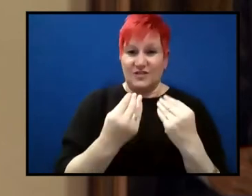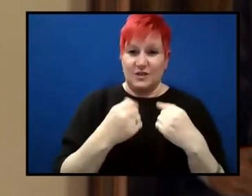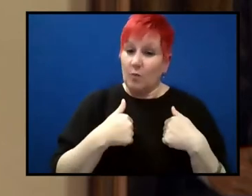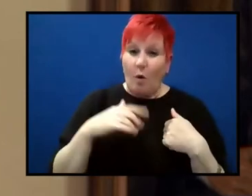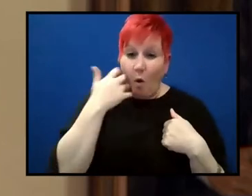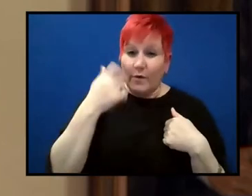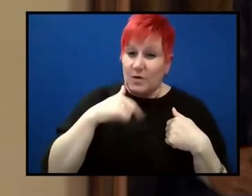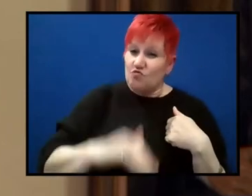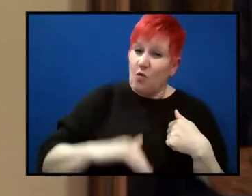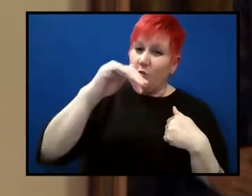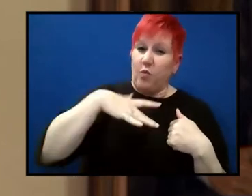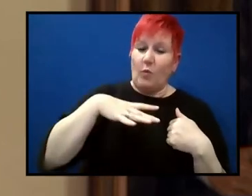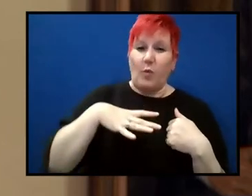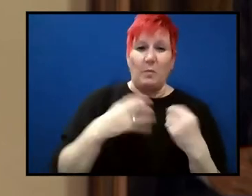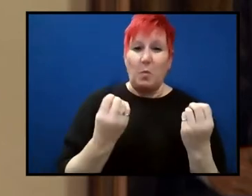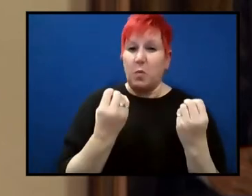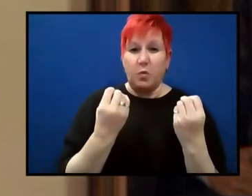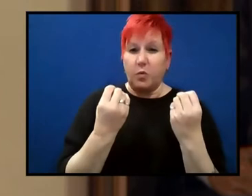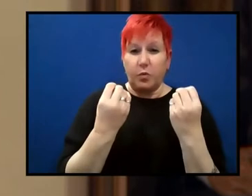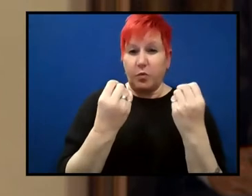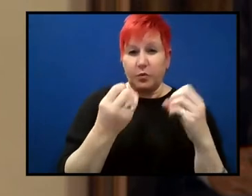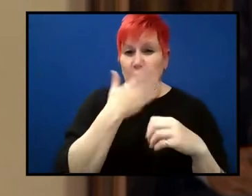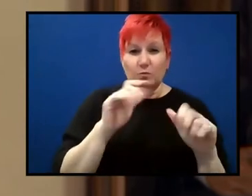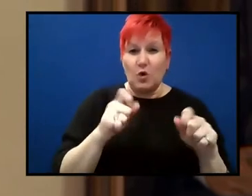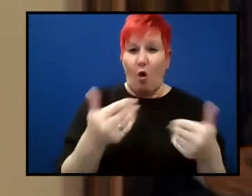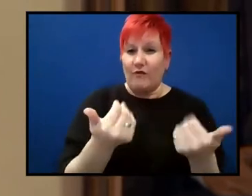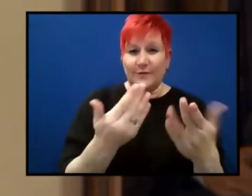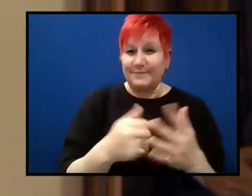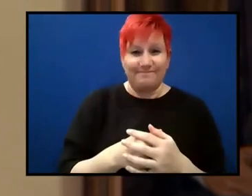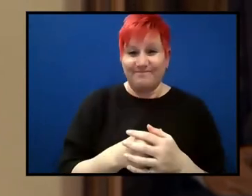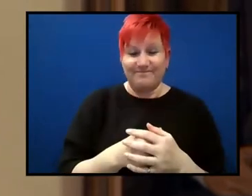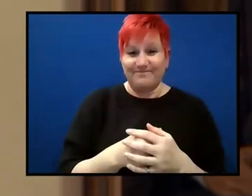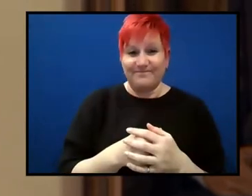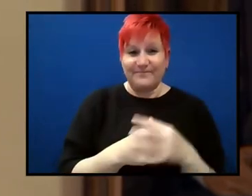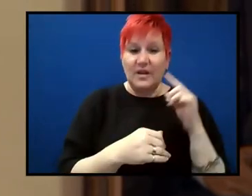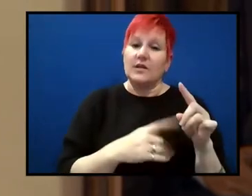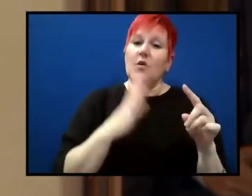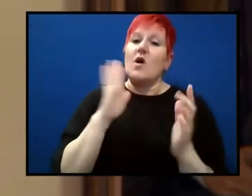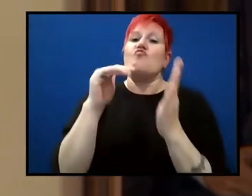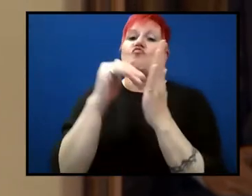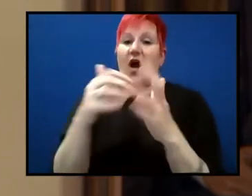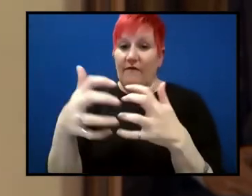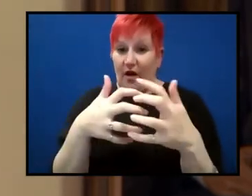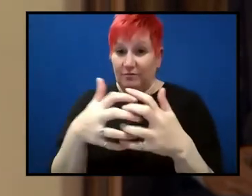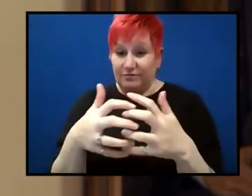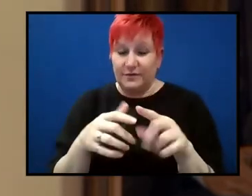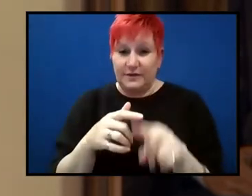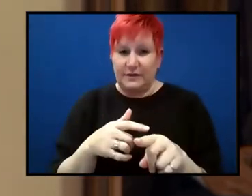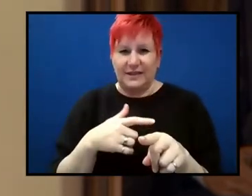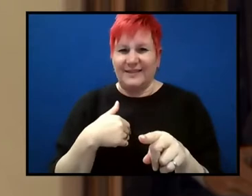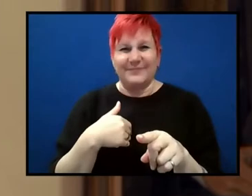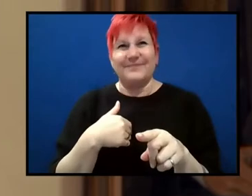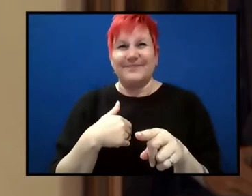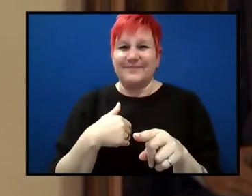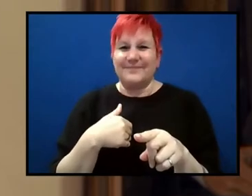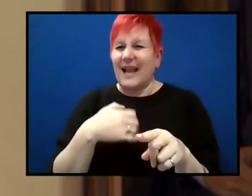but I got to university and I was, um, I think you could probably generally say I was unaware or very slightly, only slightly